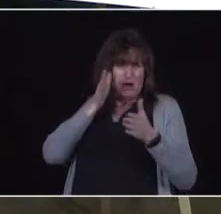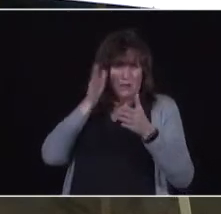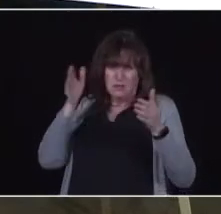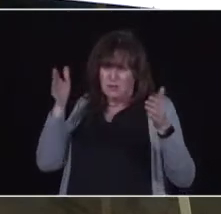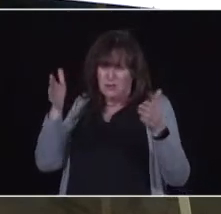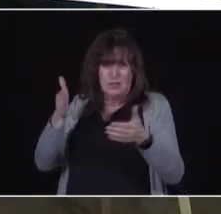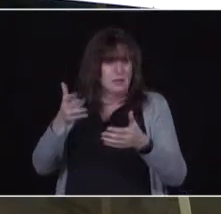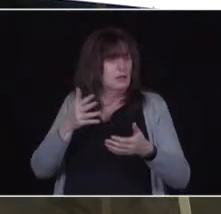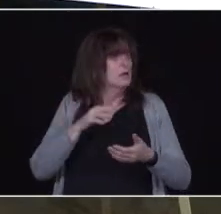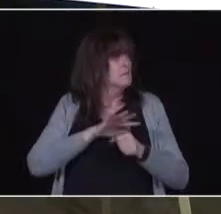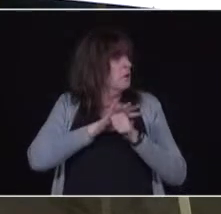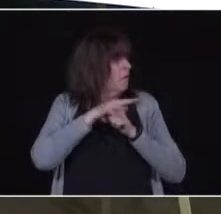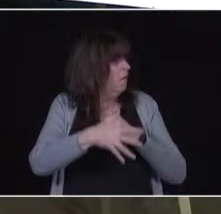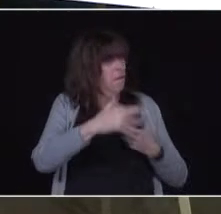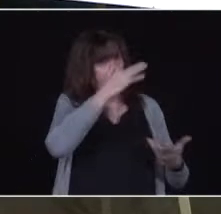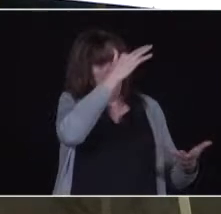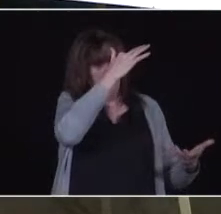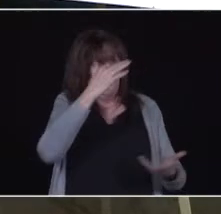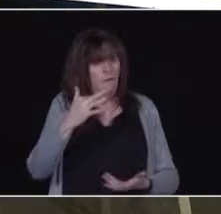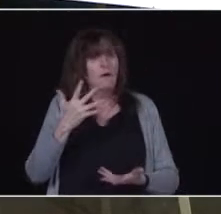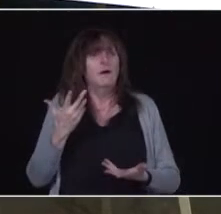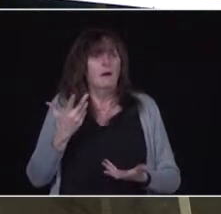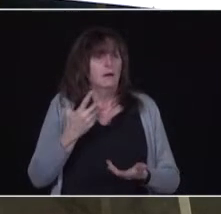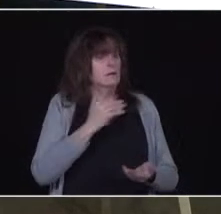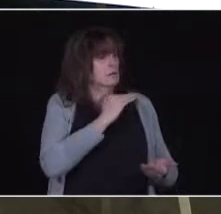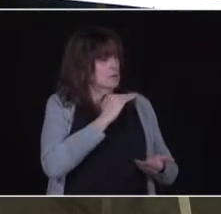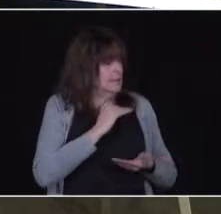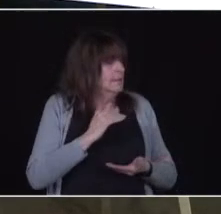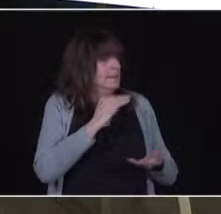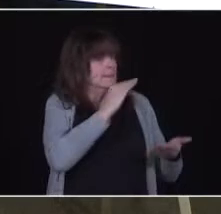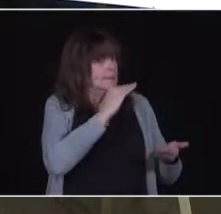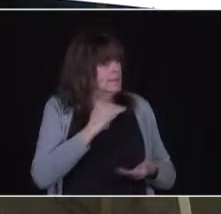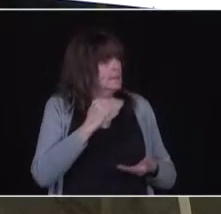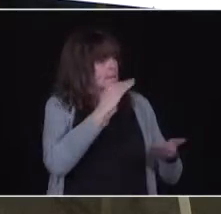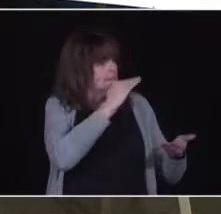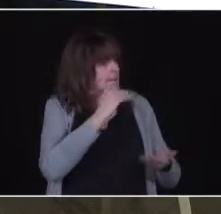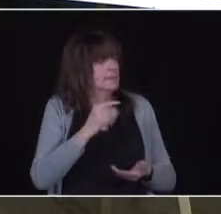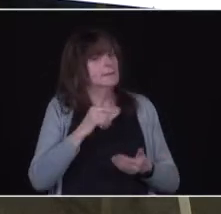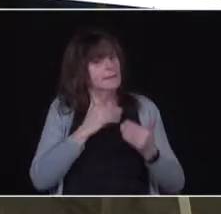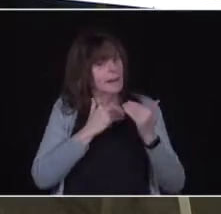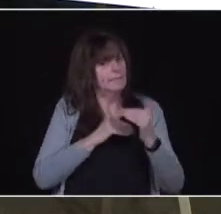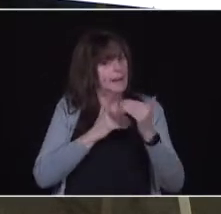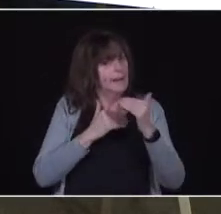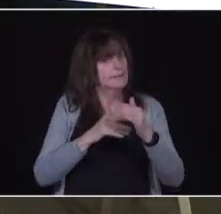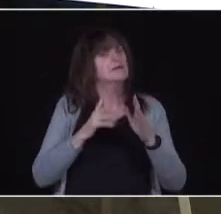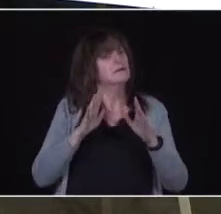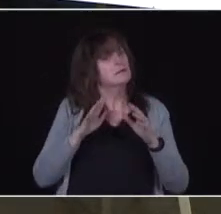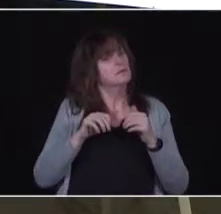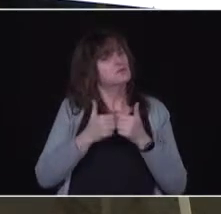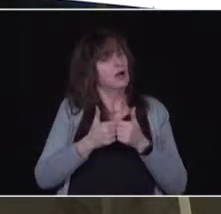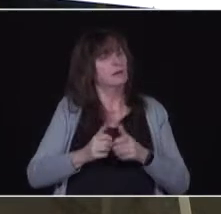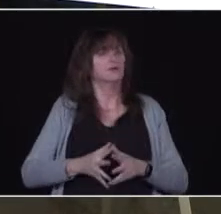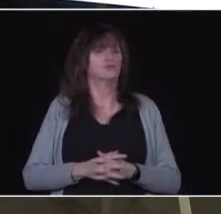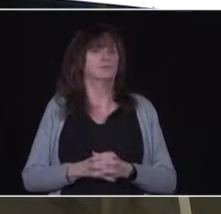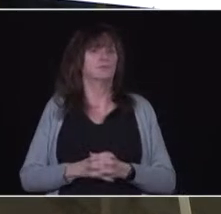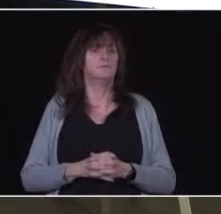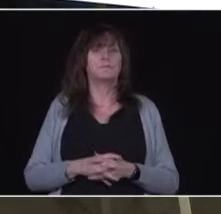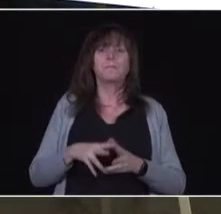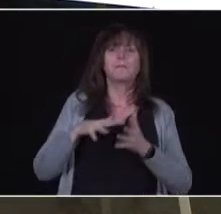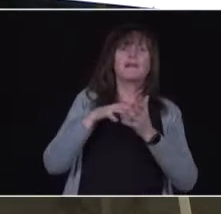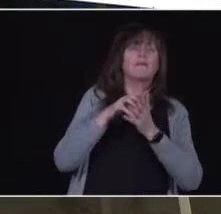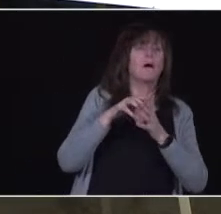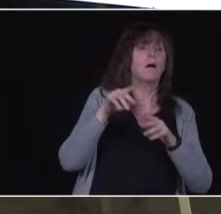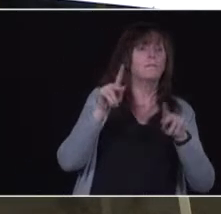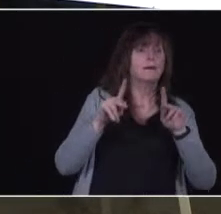now is that we still have relatively small numbers and we still have large numbers of those in most vulnerable circumstances that we want to get a level of